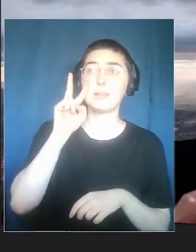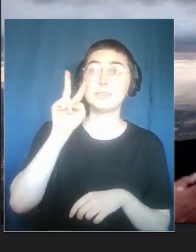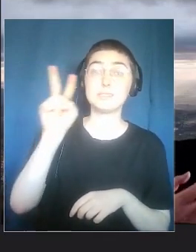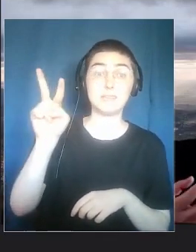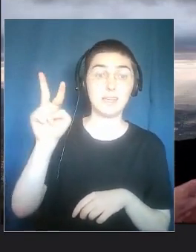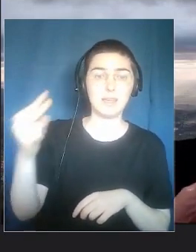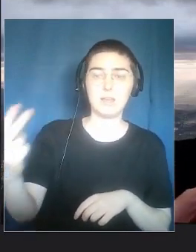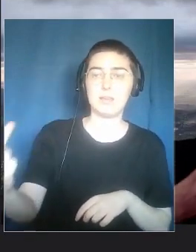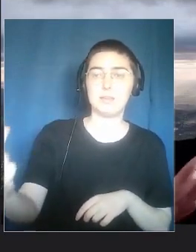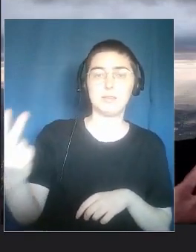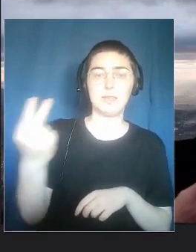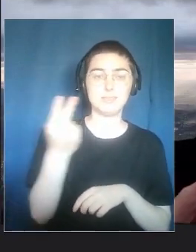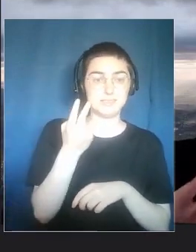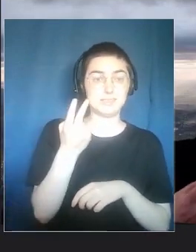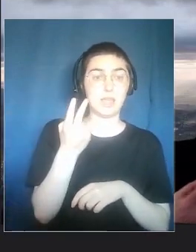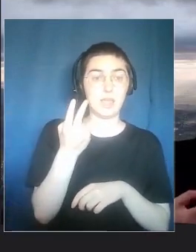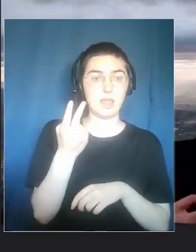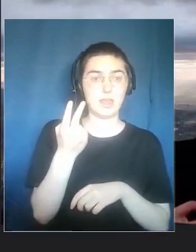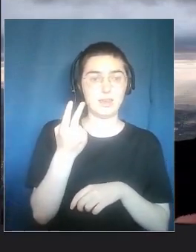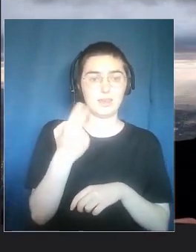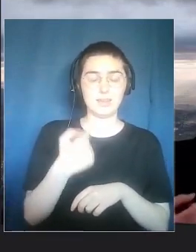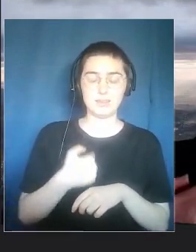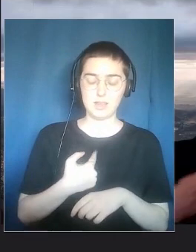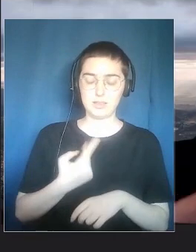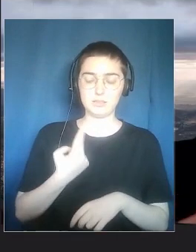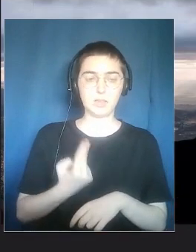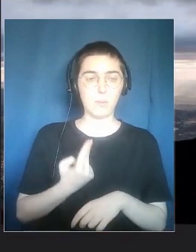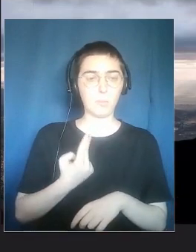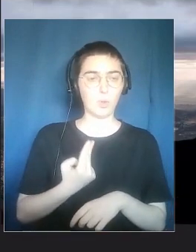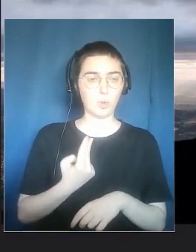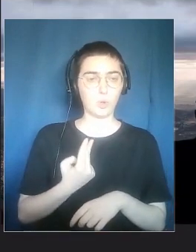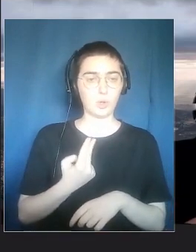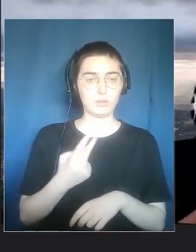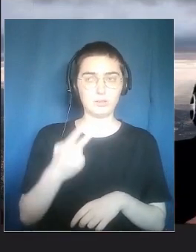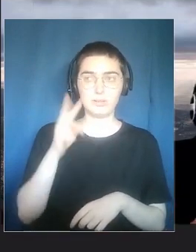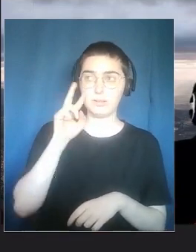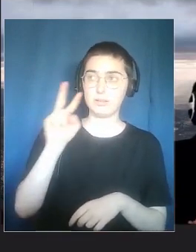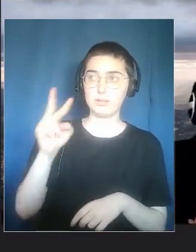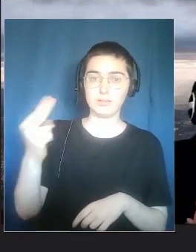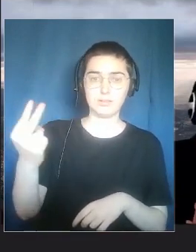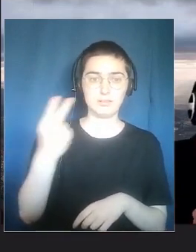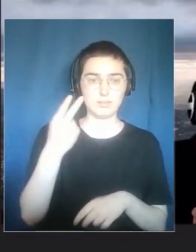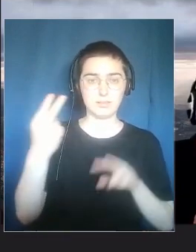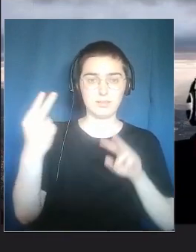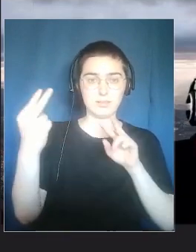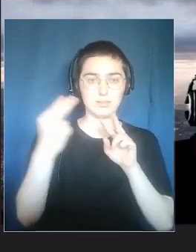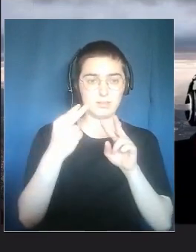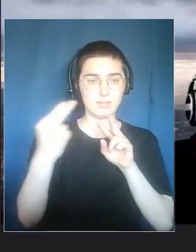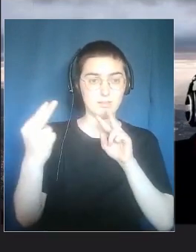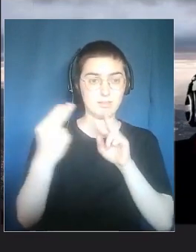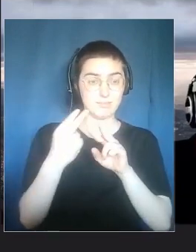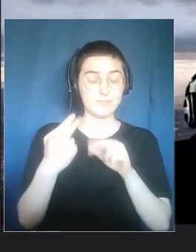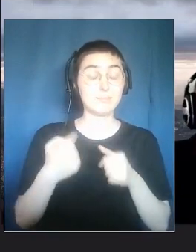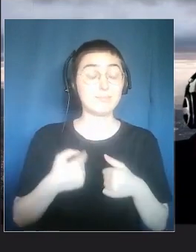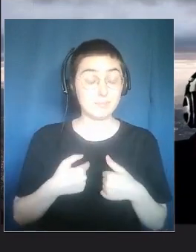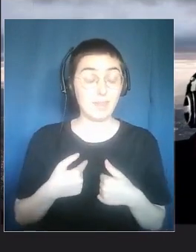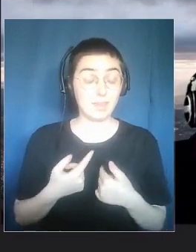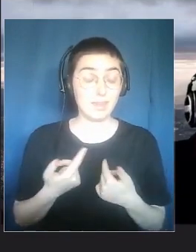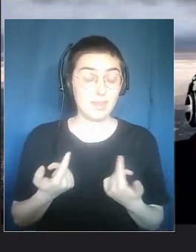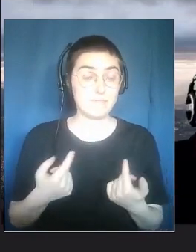says that they are seen and they see. It's a two-fold function. When